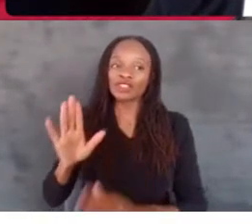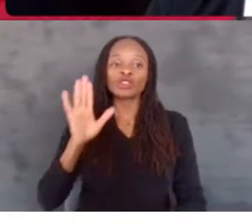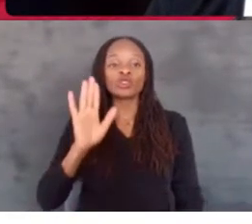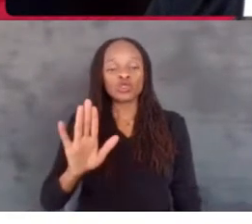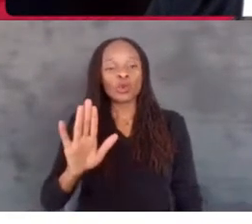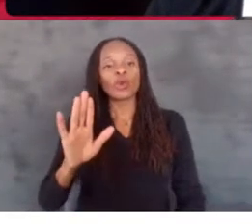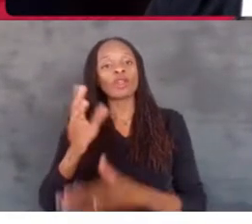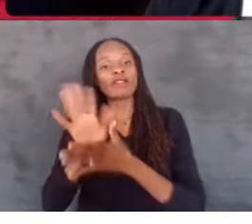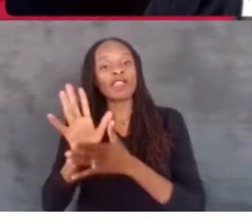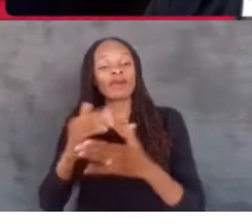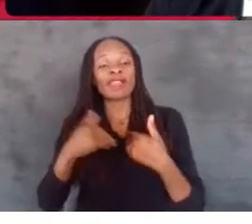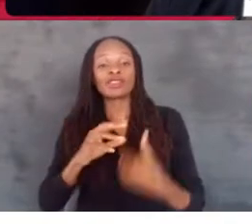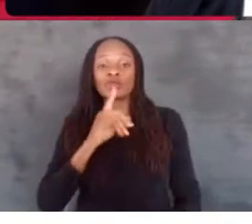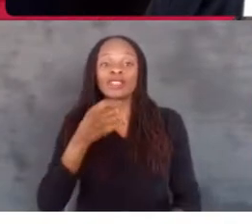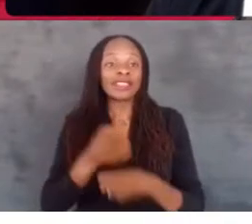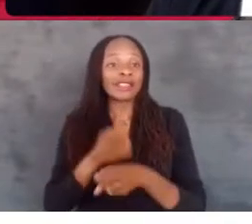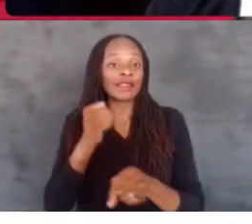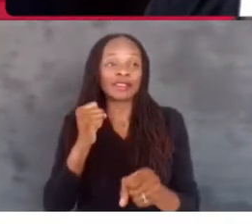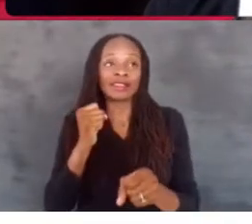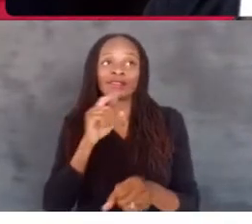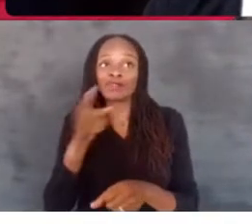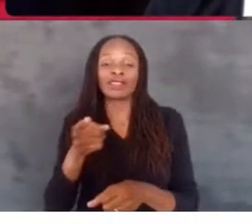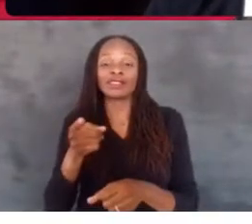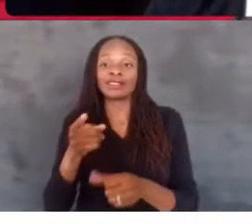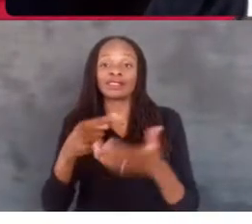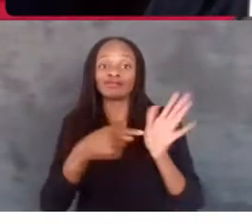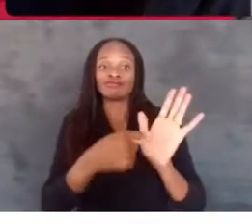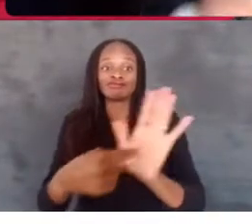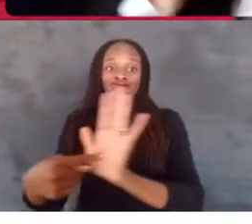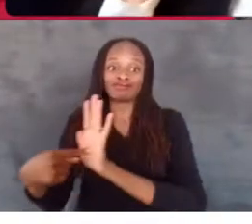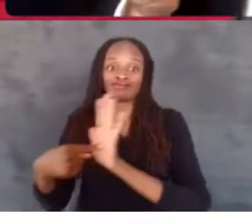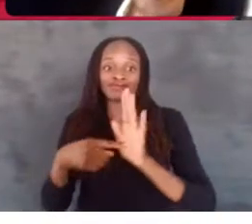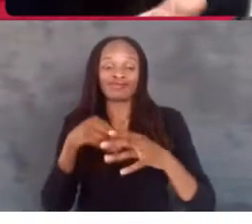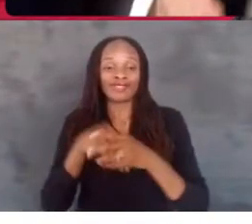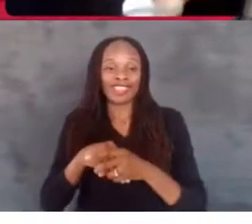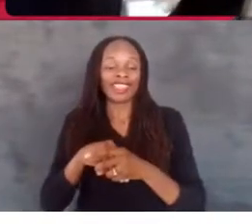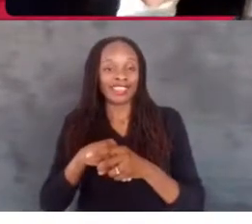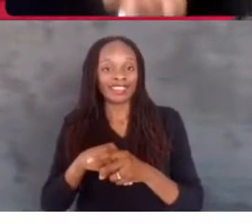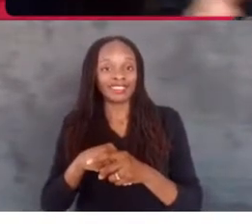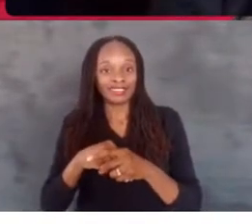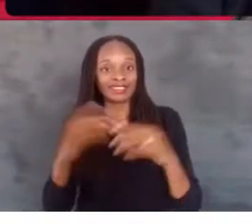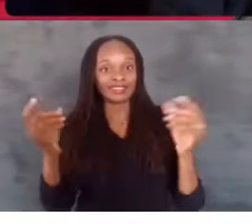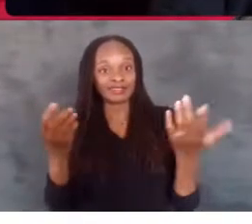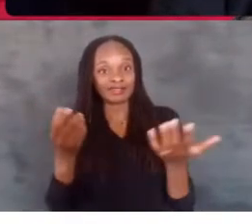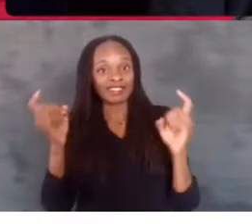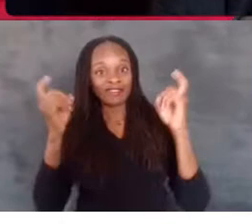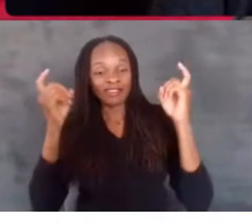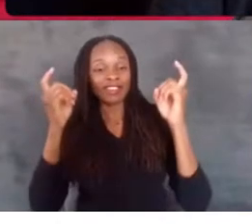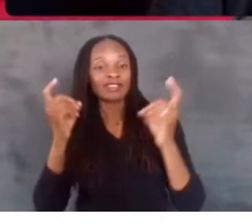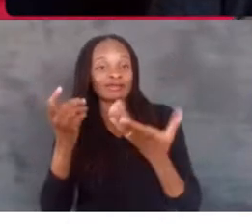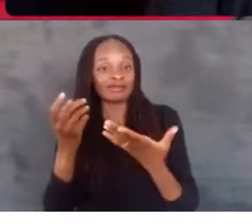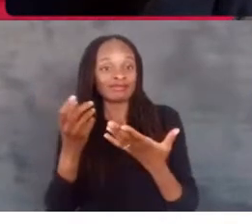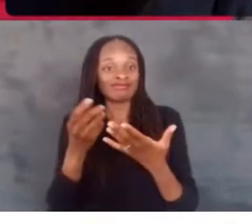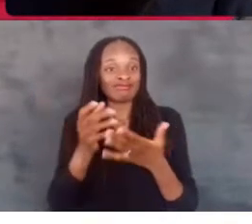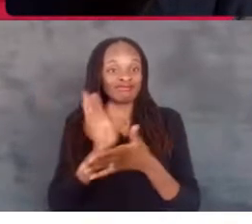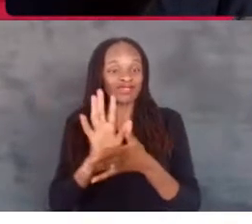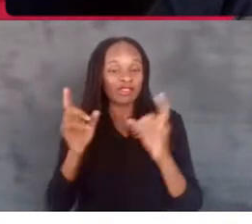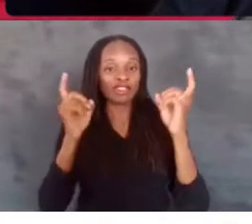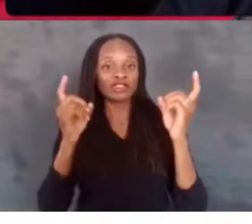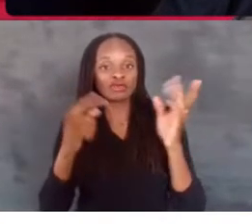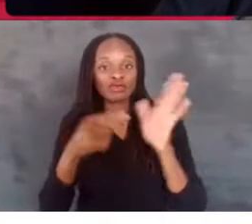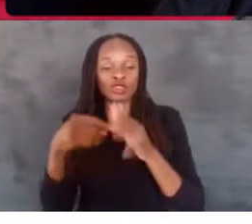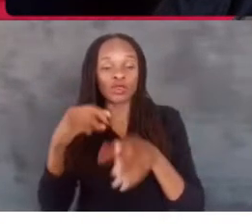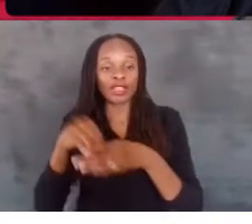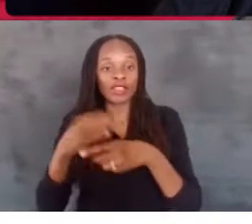has truly made the rounds in film festivals. It's screened all over the world. Can you talk about that? Any exciting things